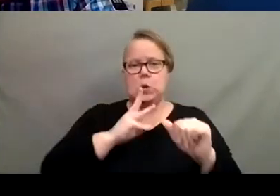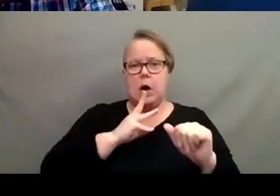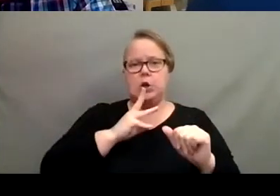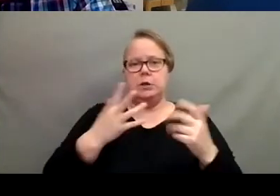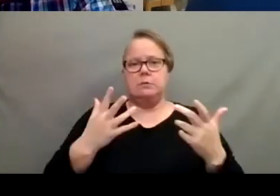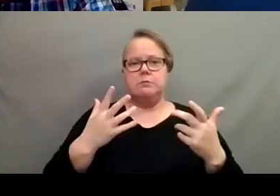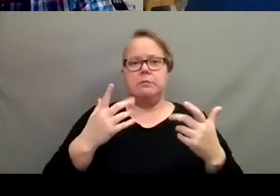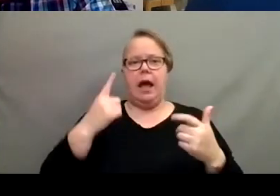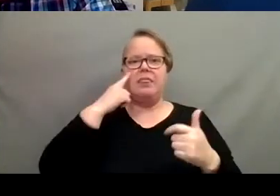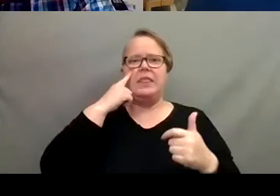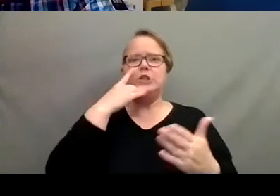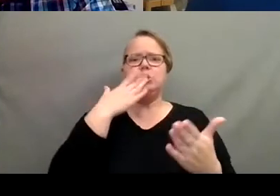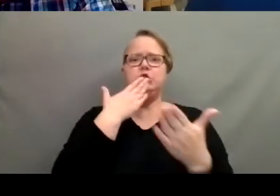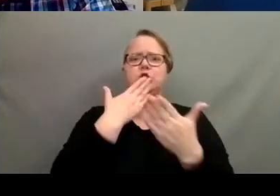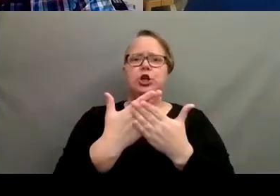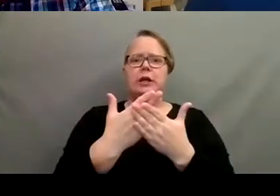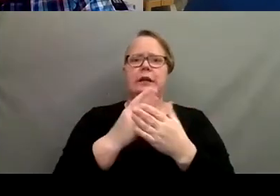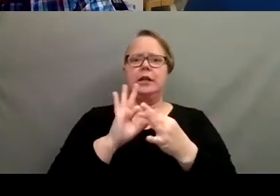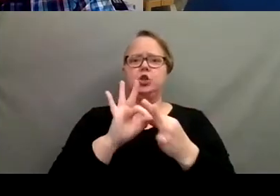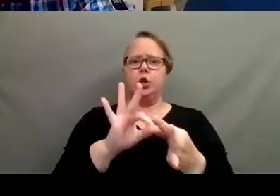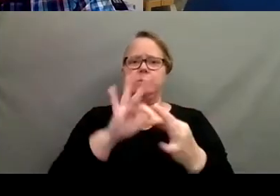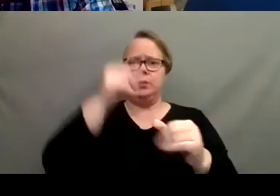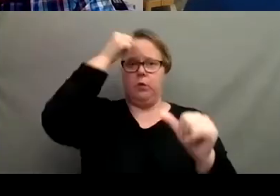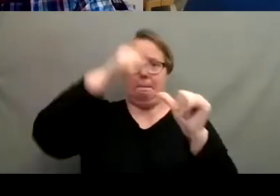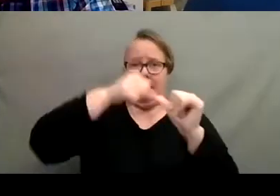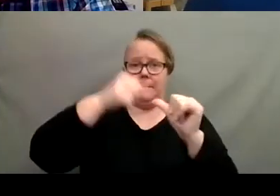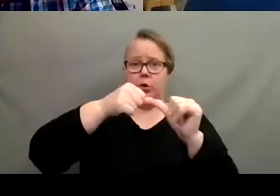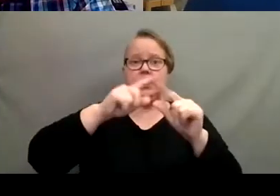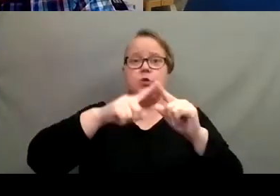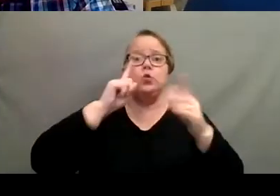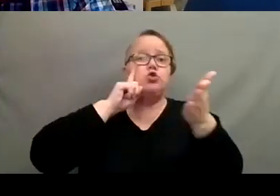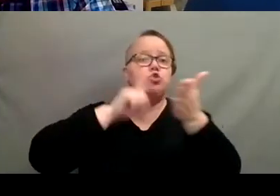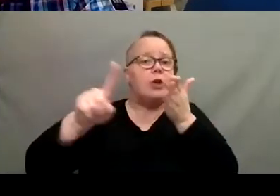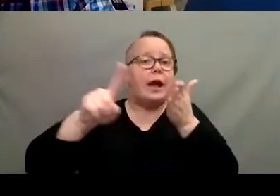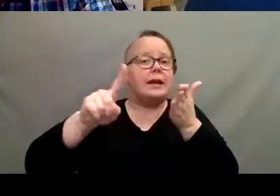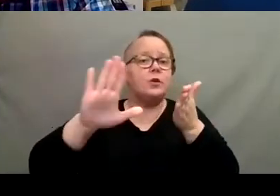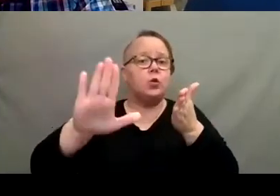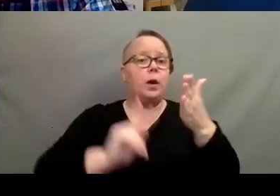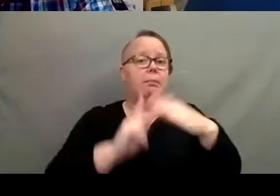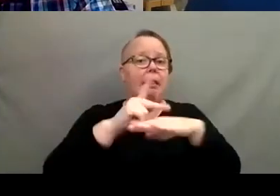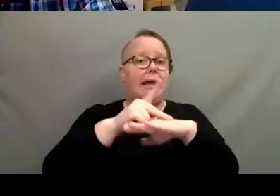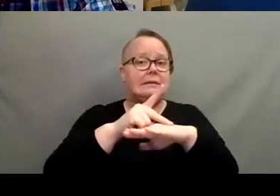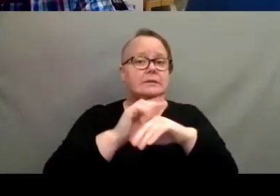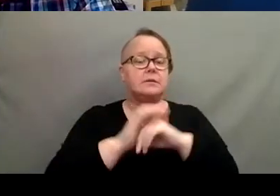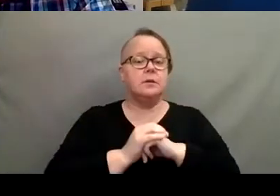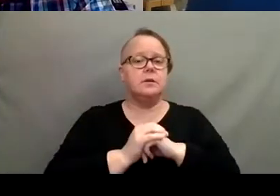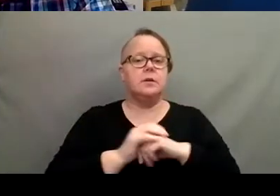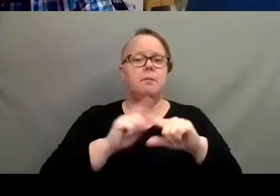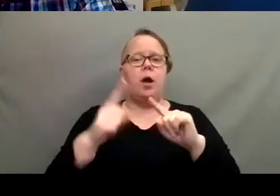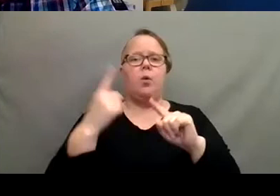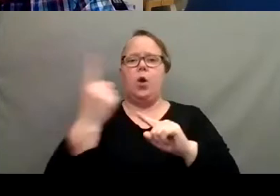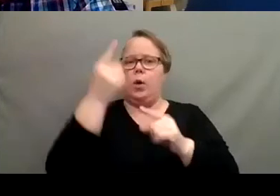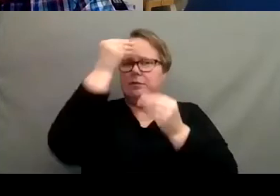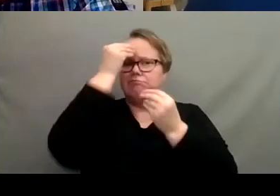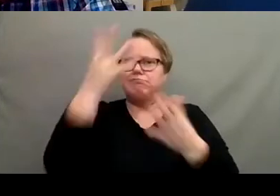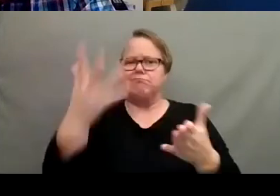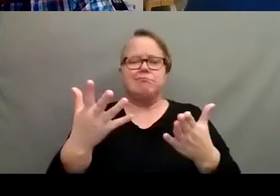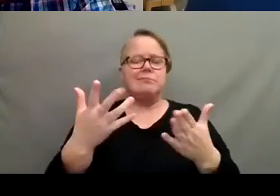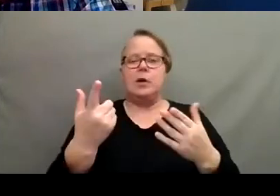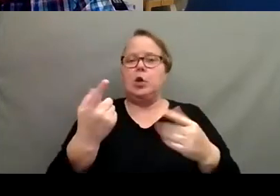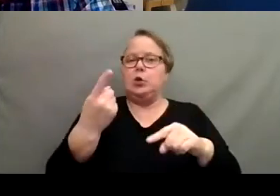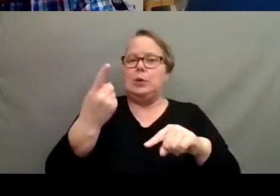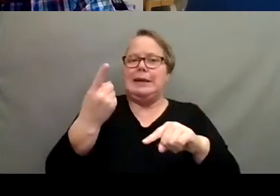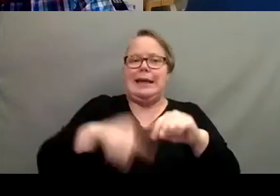is good in terms of remembering to check your houseplants. Um, but we always tell people that you can't